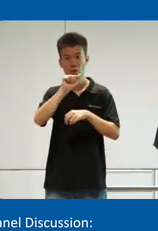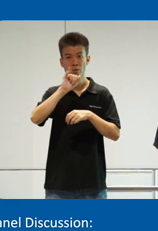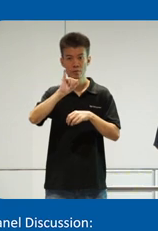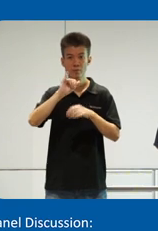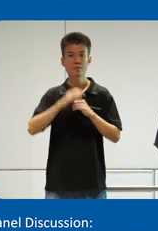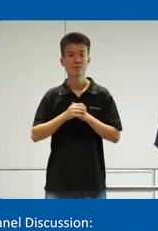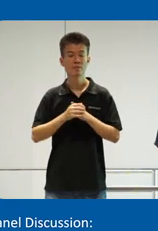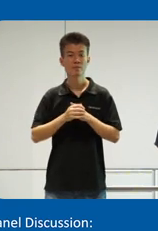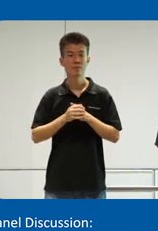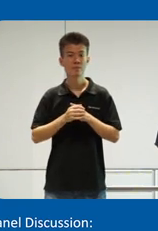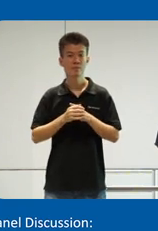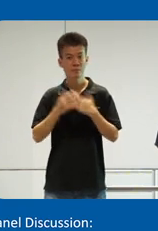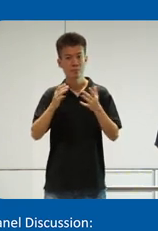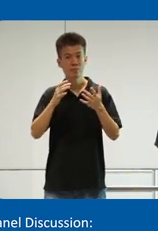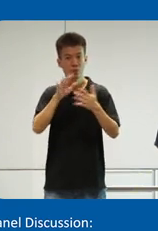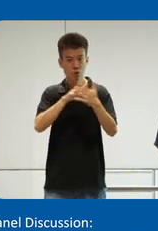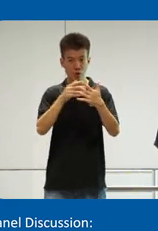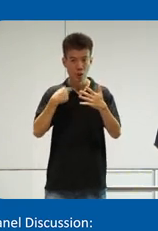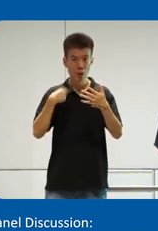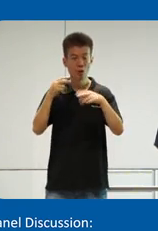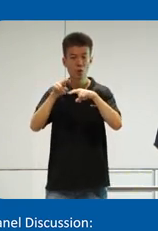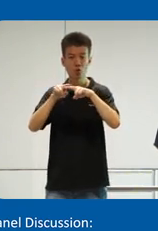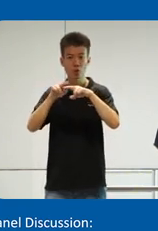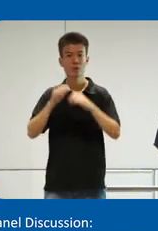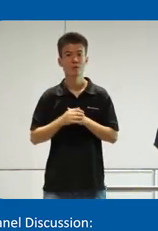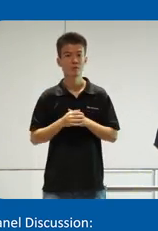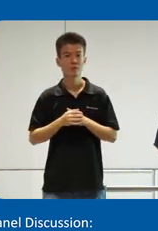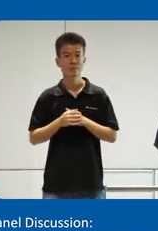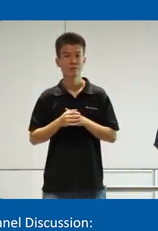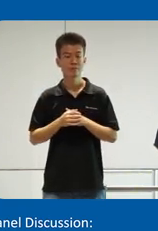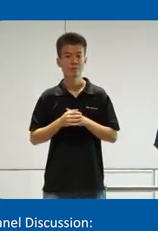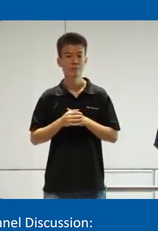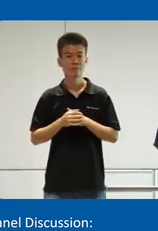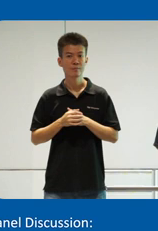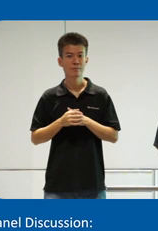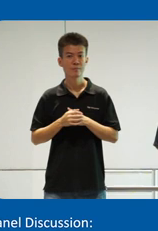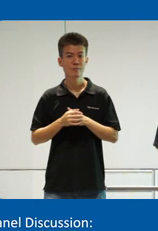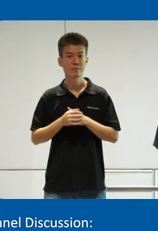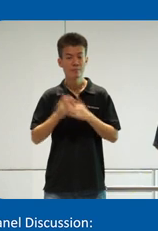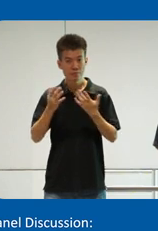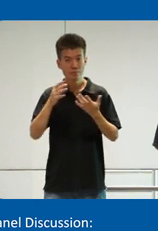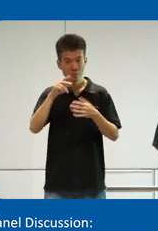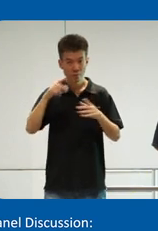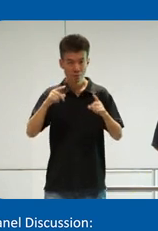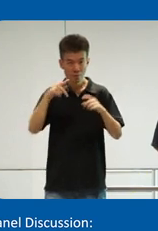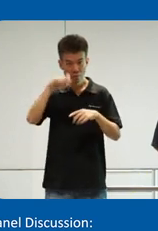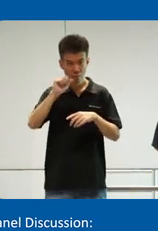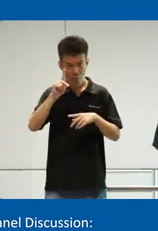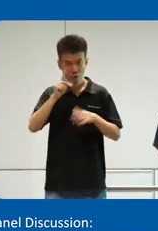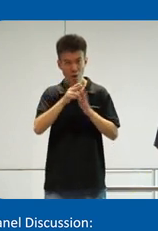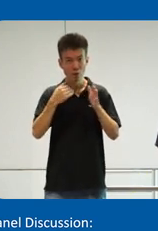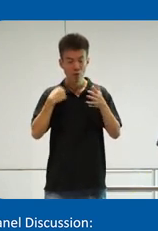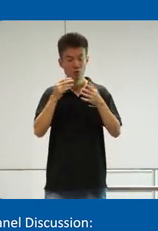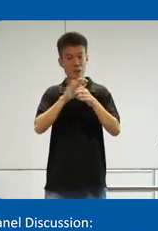to kind of schedule our trains so that when the peak hour comes, we have enough